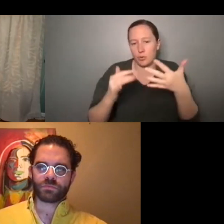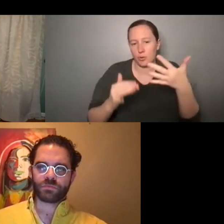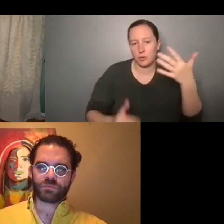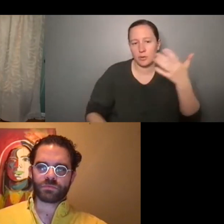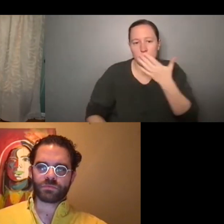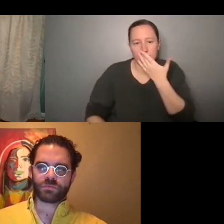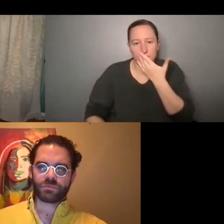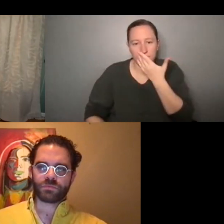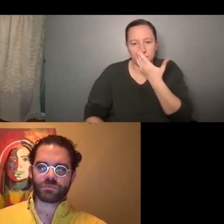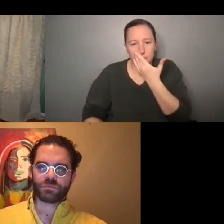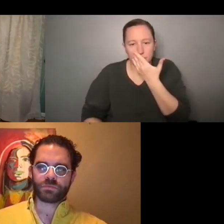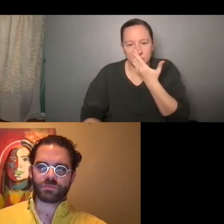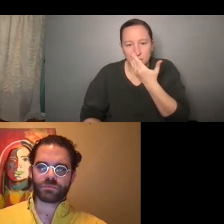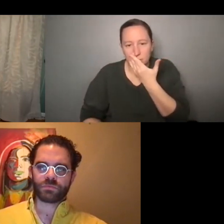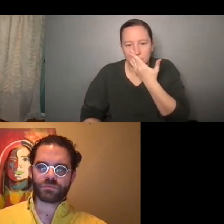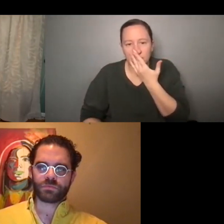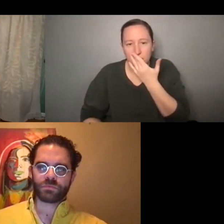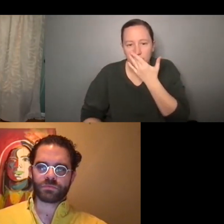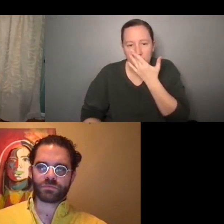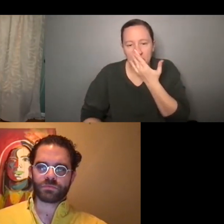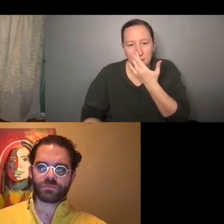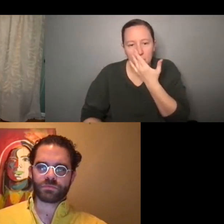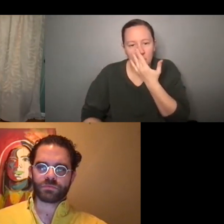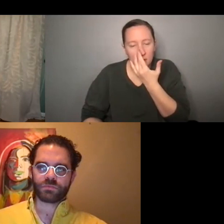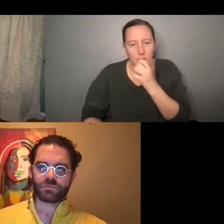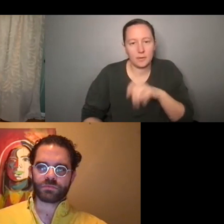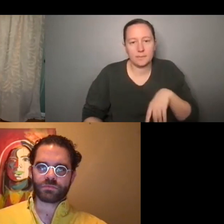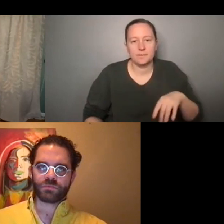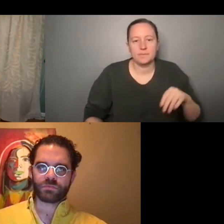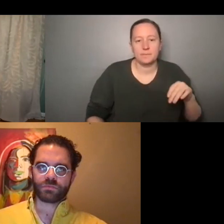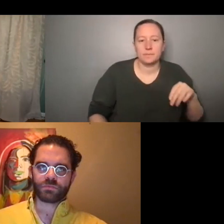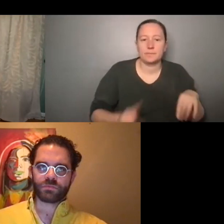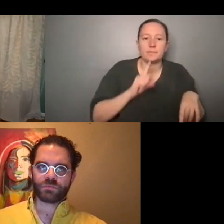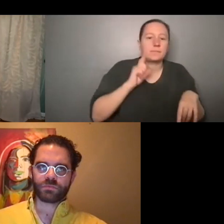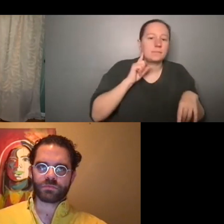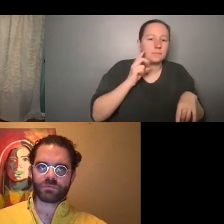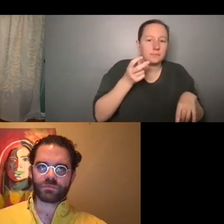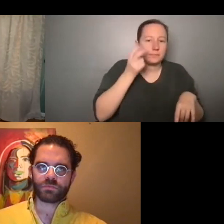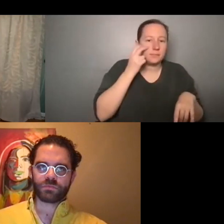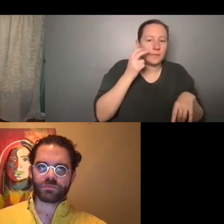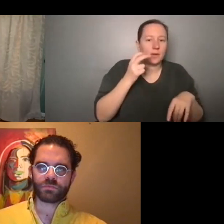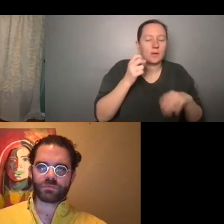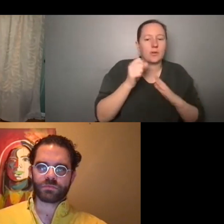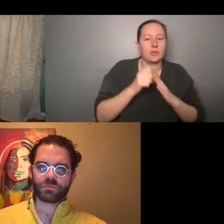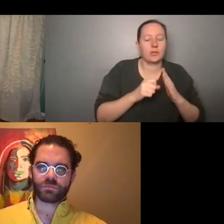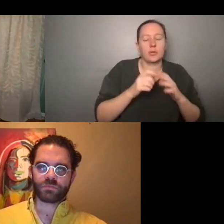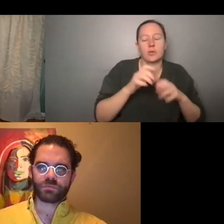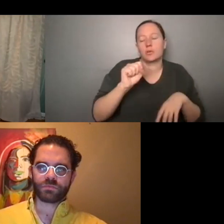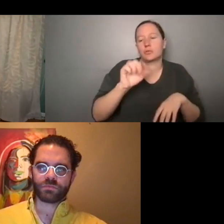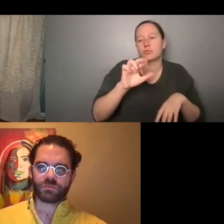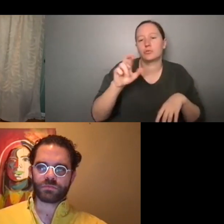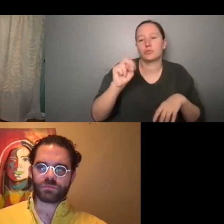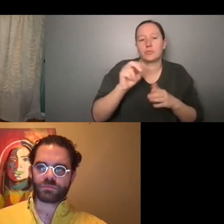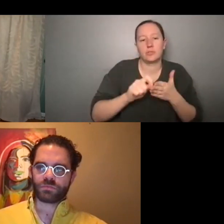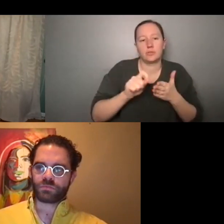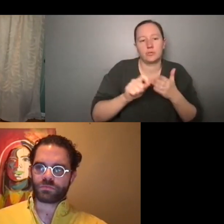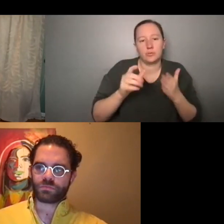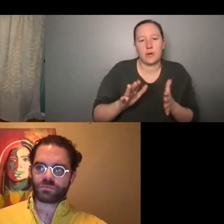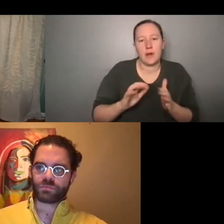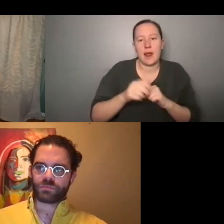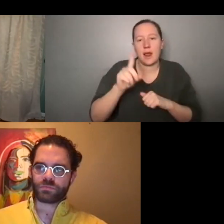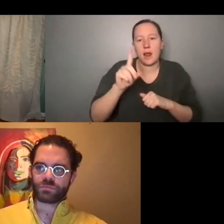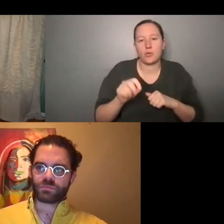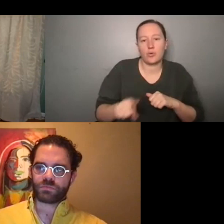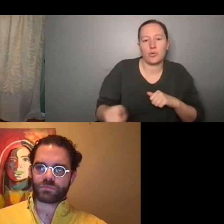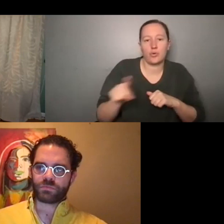Um, good question. So we have, um, a deaf blind screenwriter, um, and you know, how do you